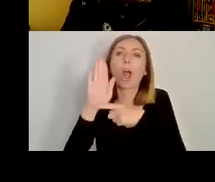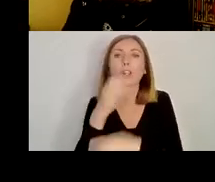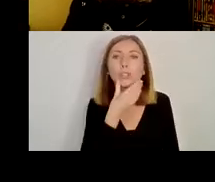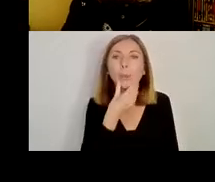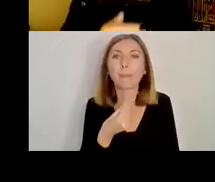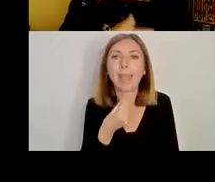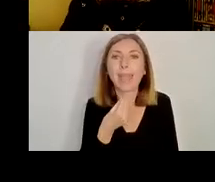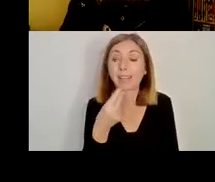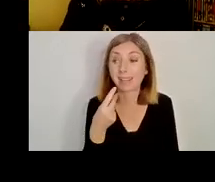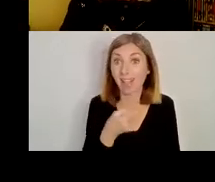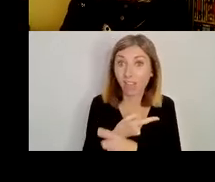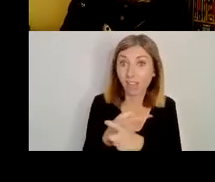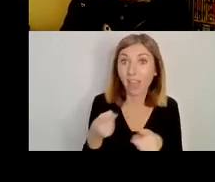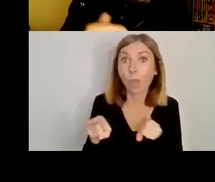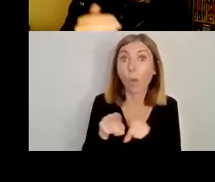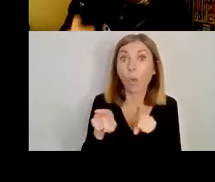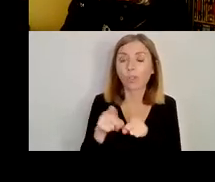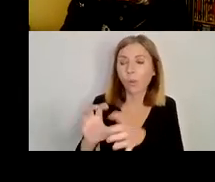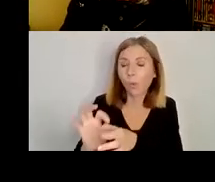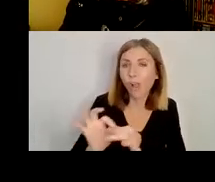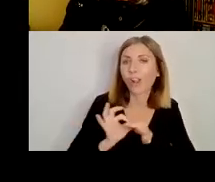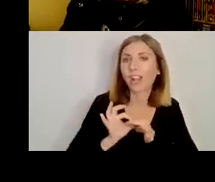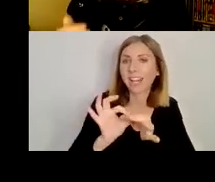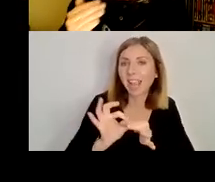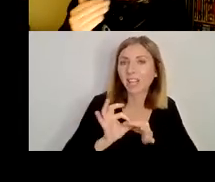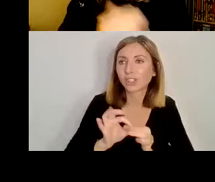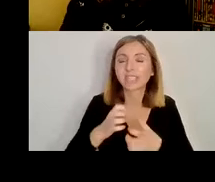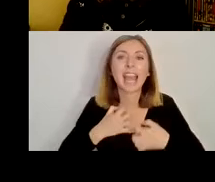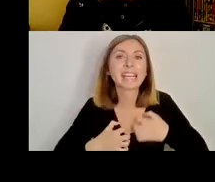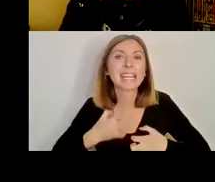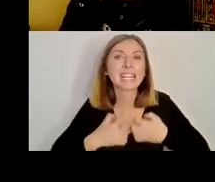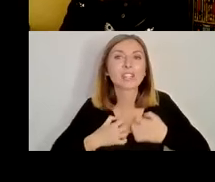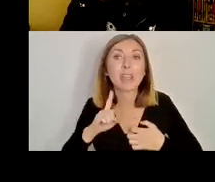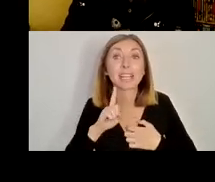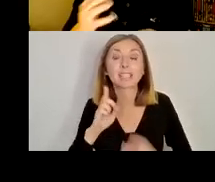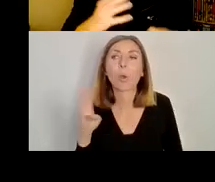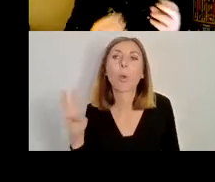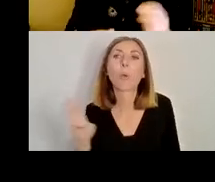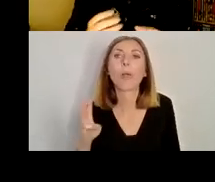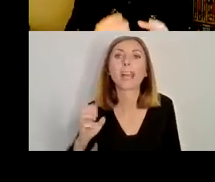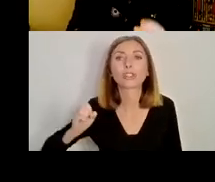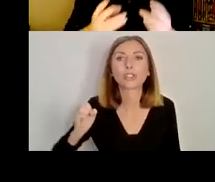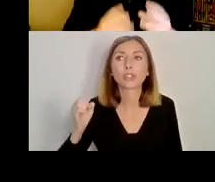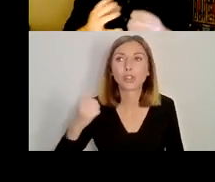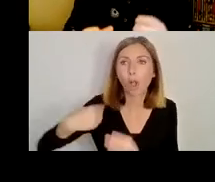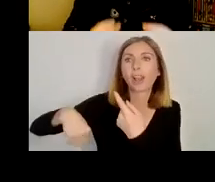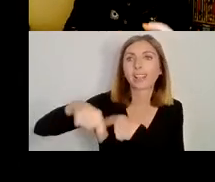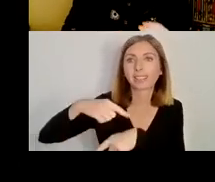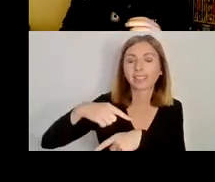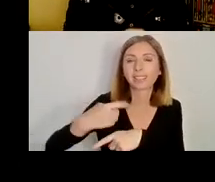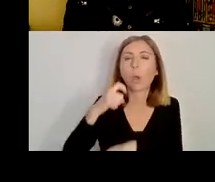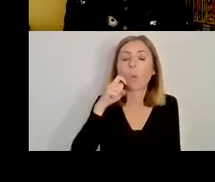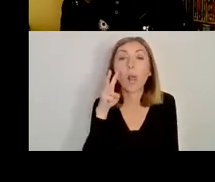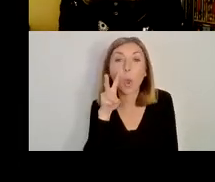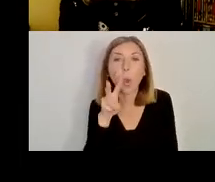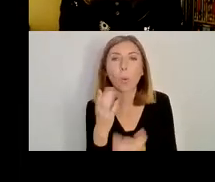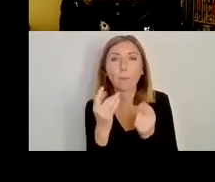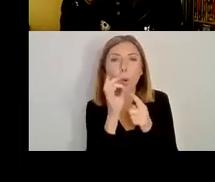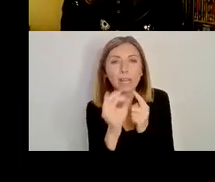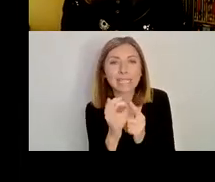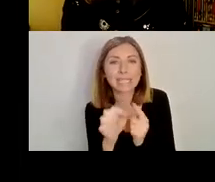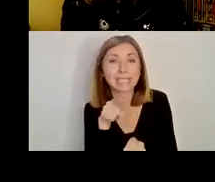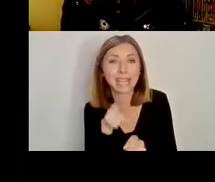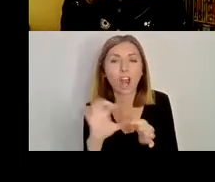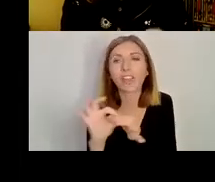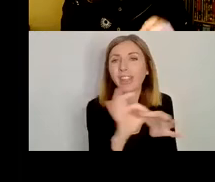And they too had connections and interests in western Scotland. And I'm going to be looking at quite a lot of those connections this